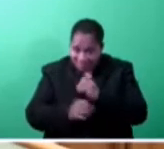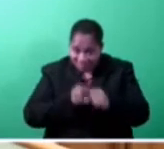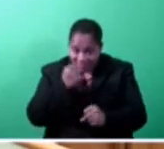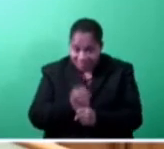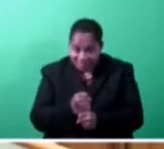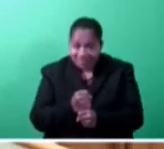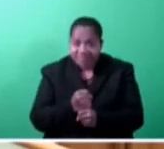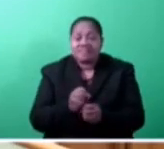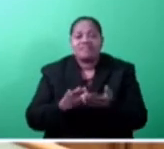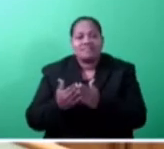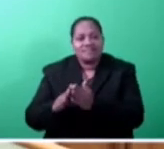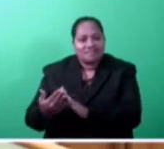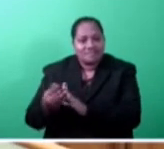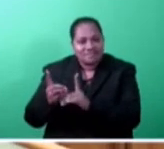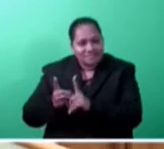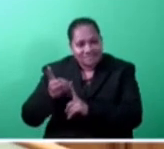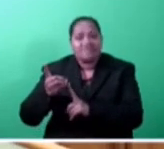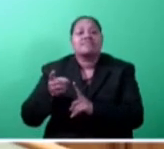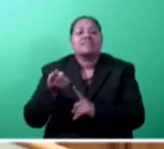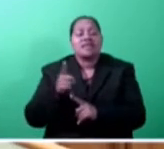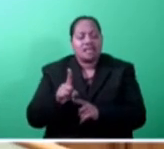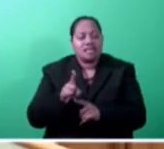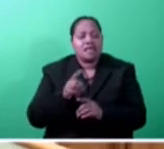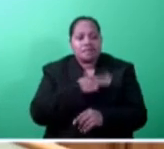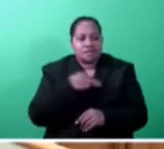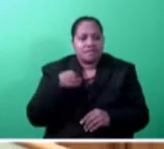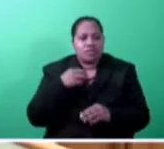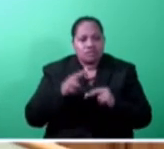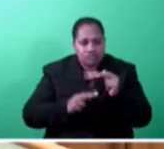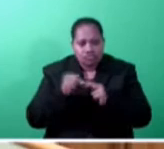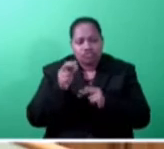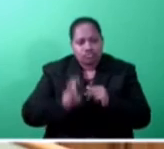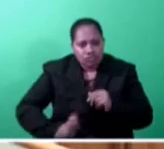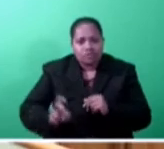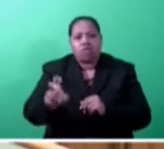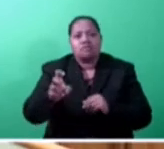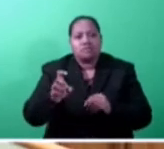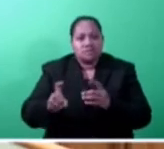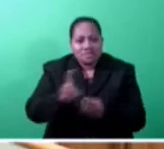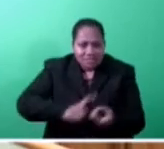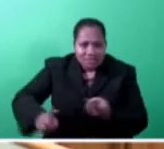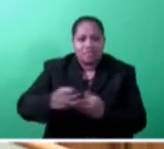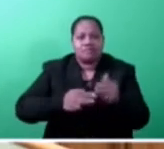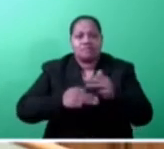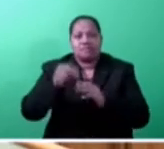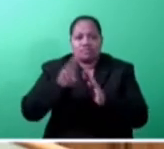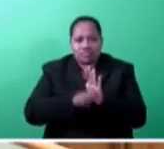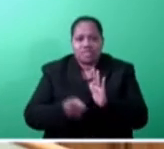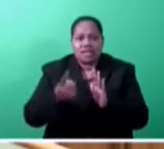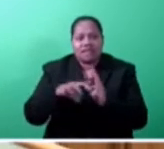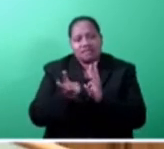Minister for Infrastructure, Transport, Disaster Management, and Meteorological Services.